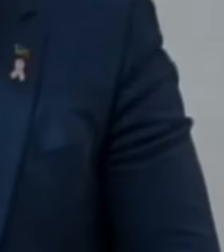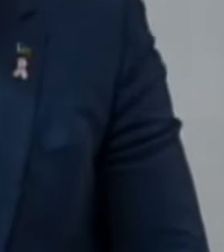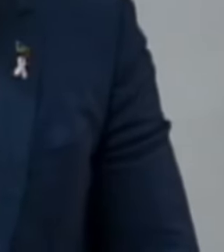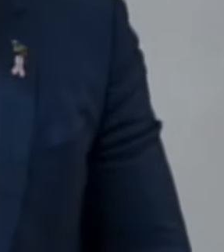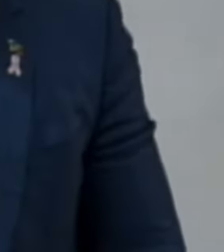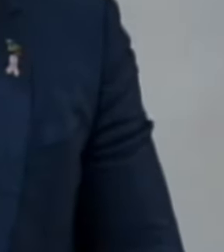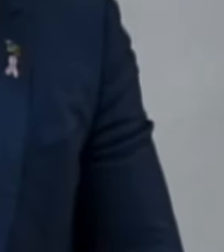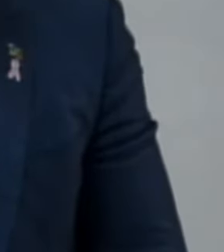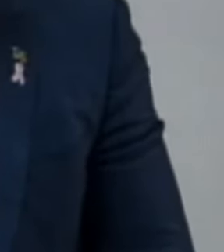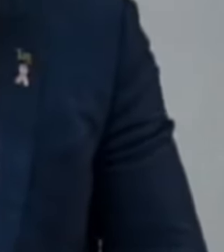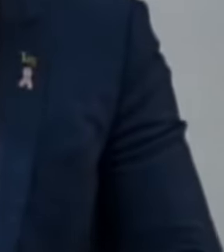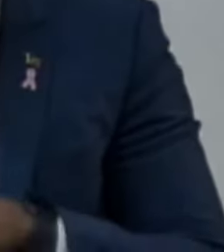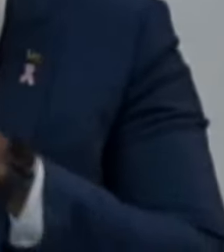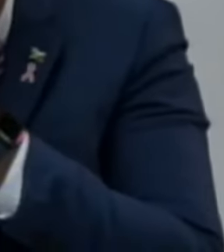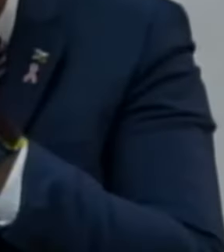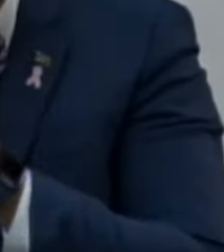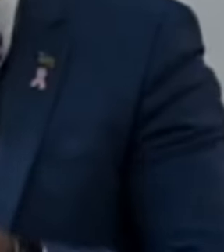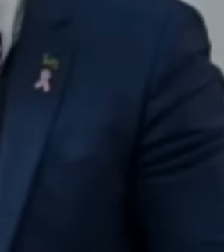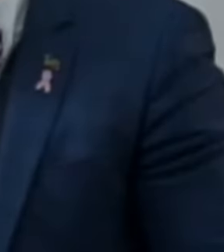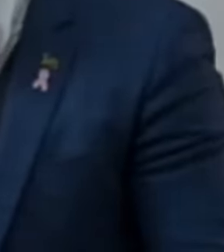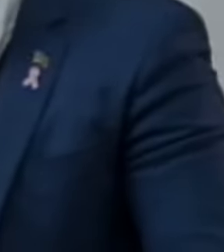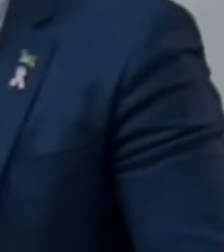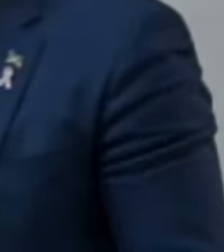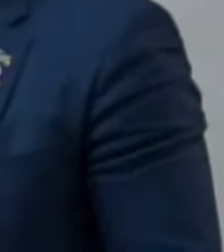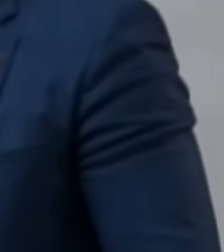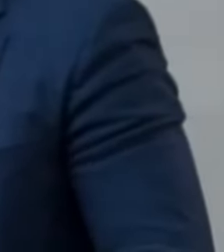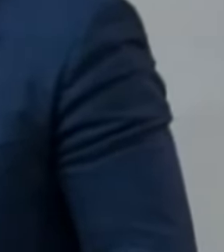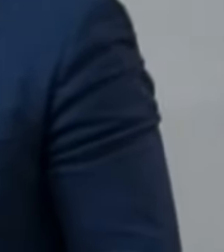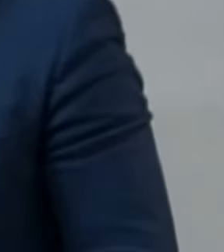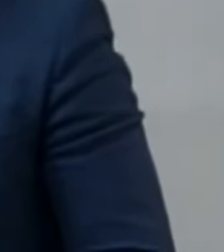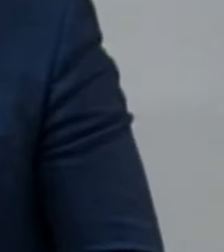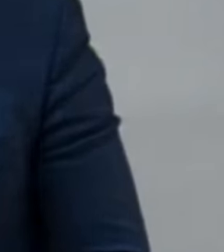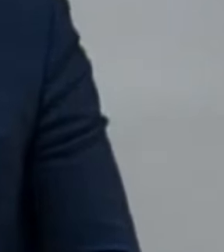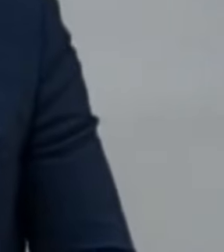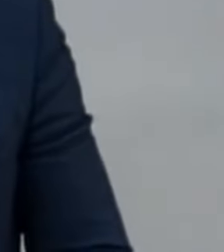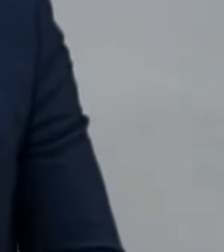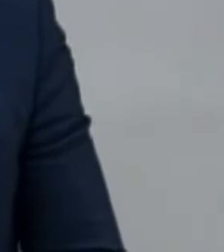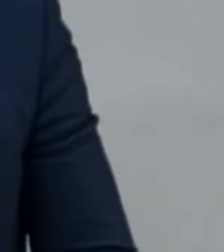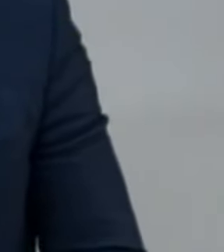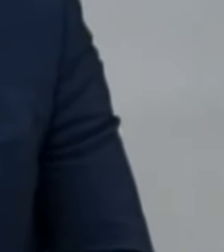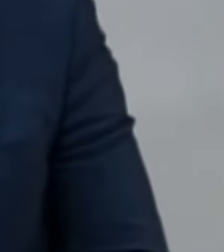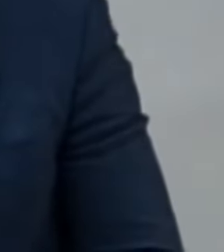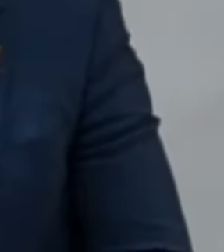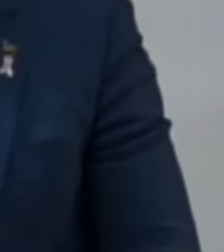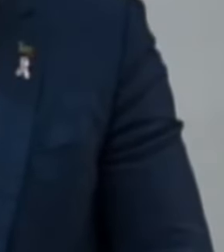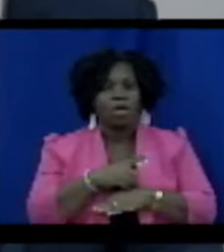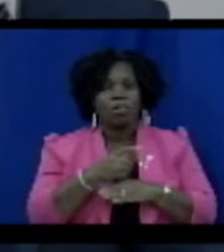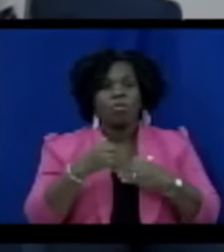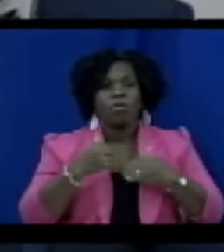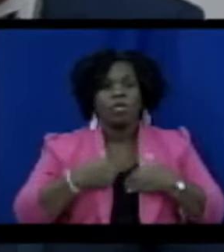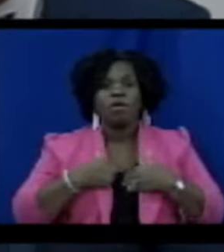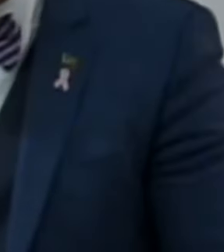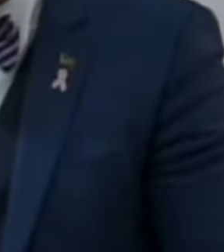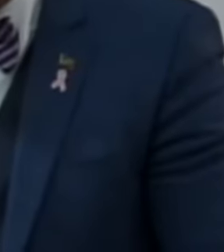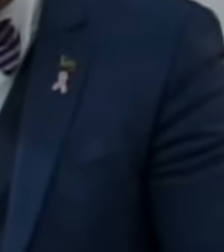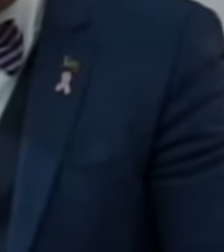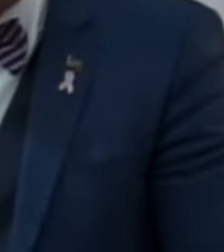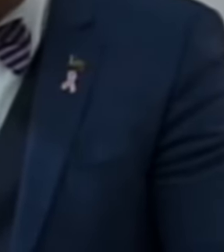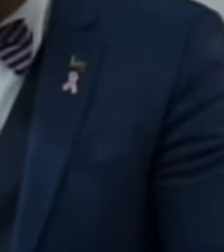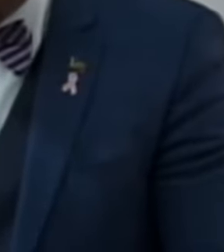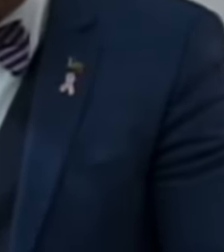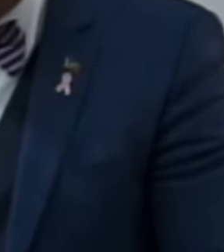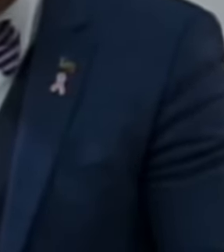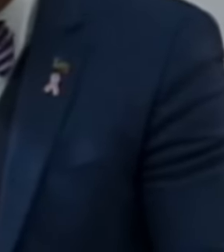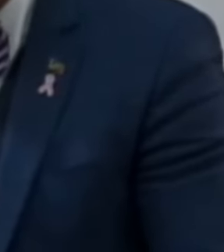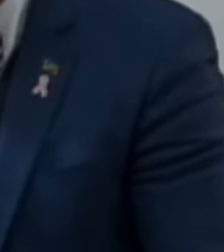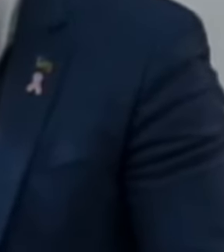we've been doing their business today. We have been able to debate and pass 25 laws in this Honorable House.